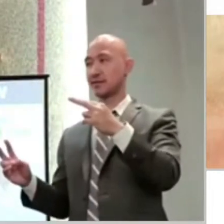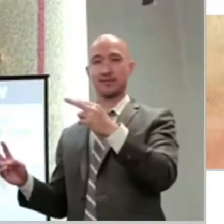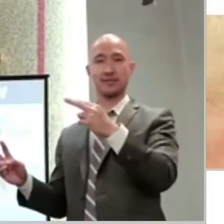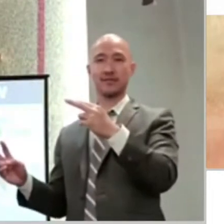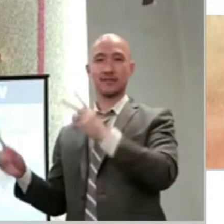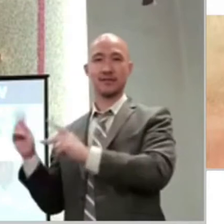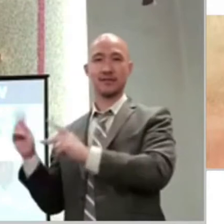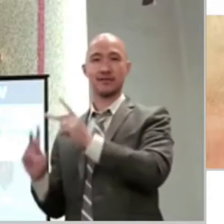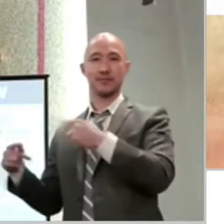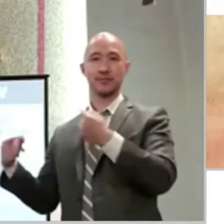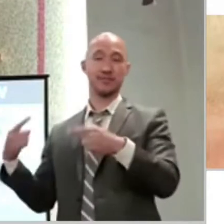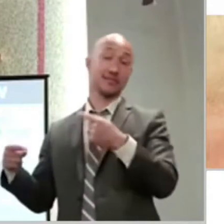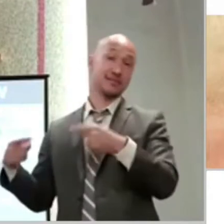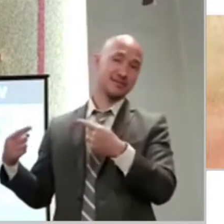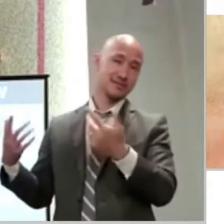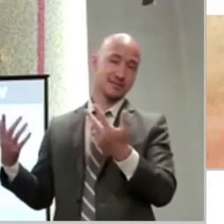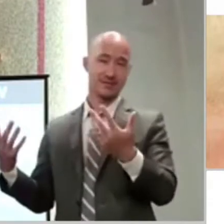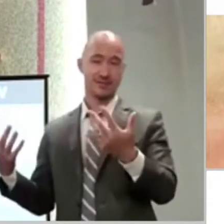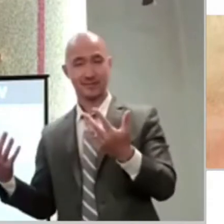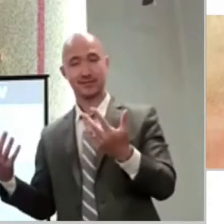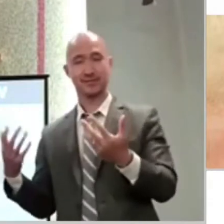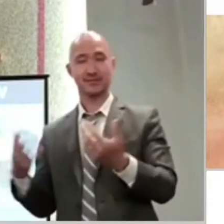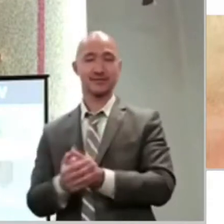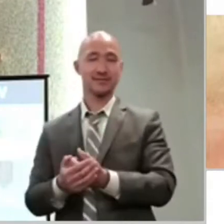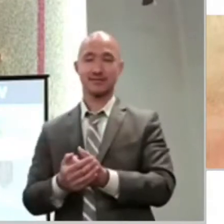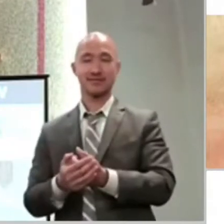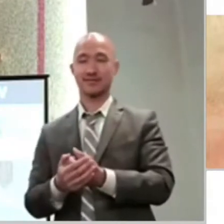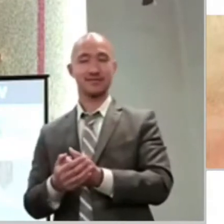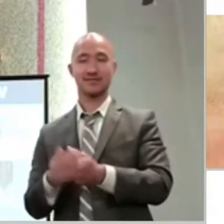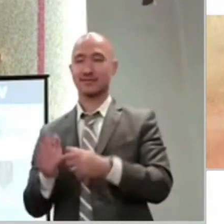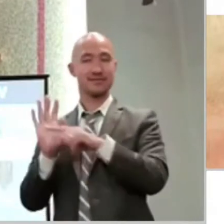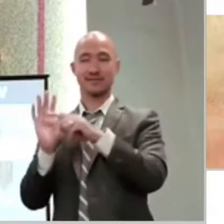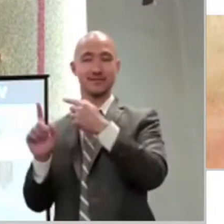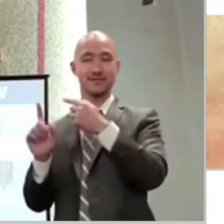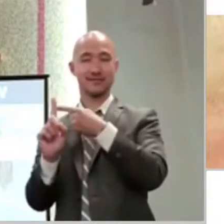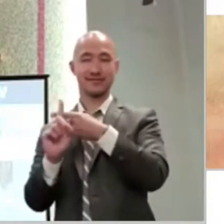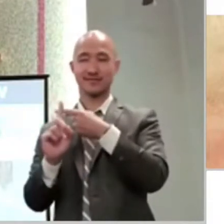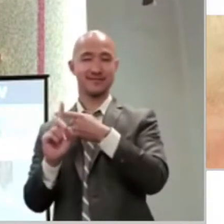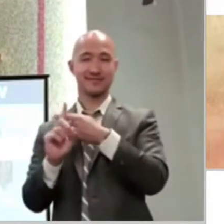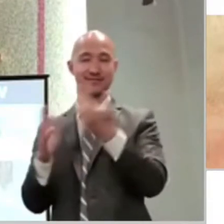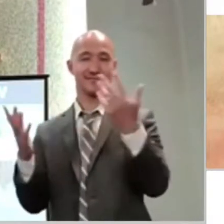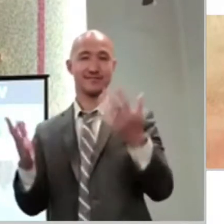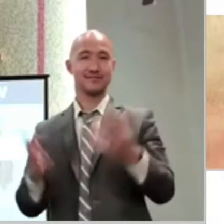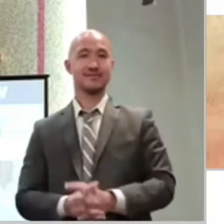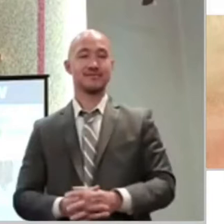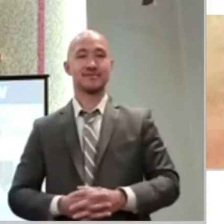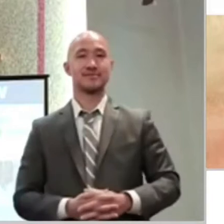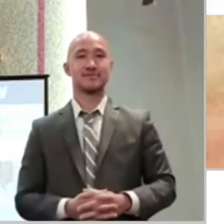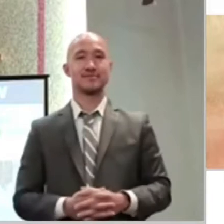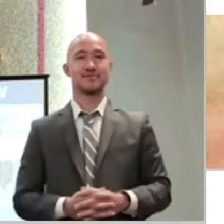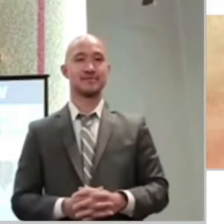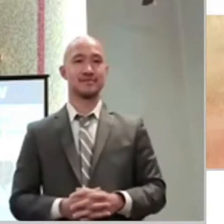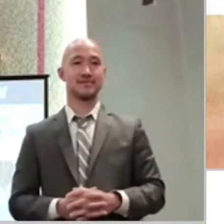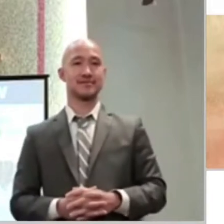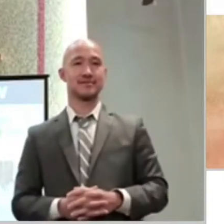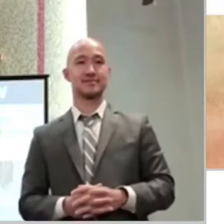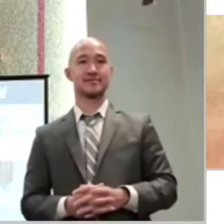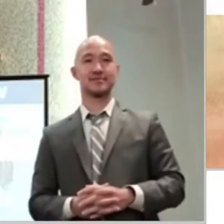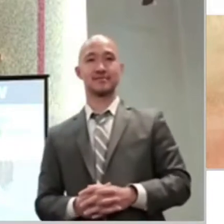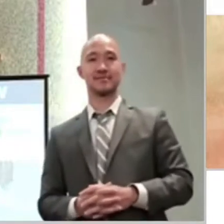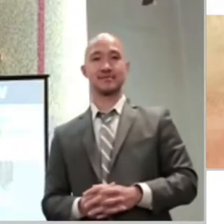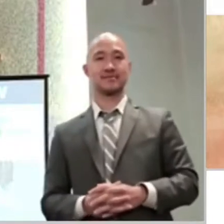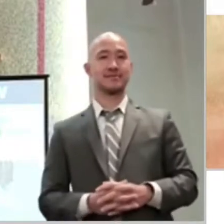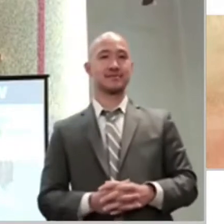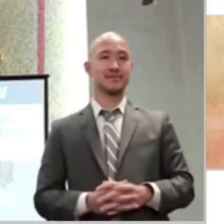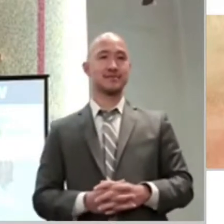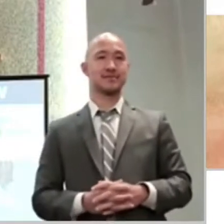arguments, discussions, all kinds of things are going on. Some of the scribes we know and the Pharisees, they looked